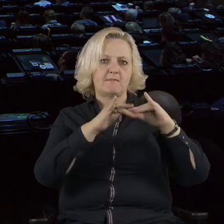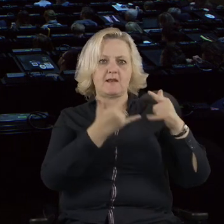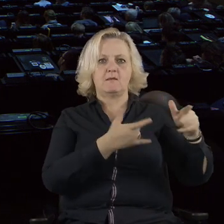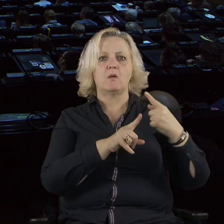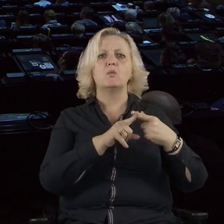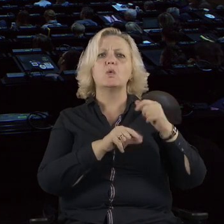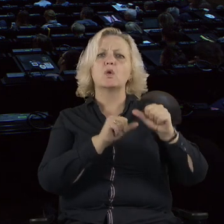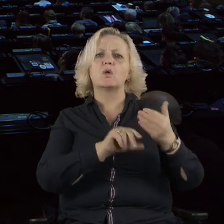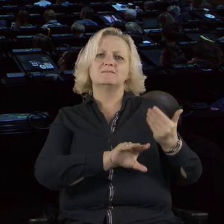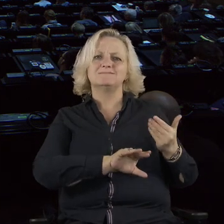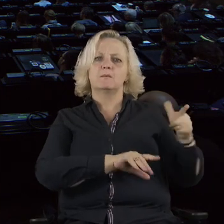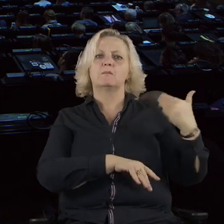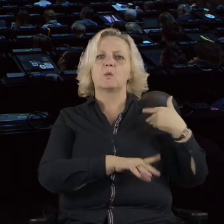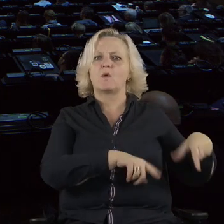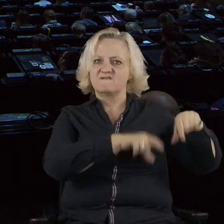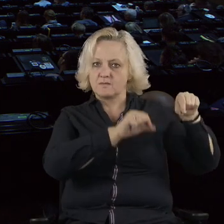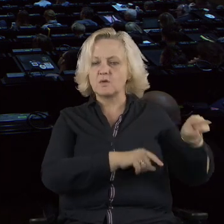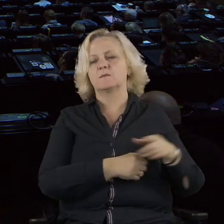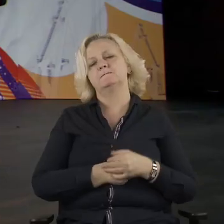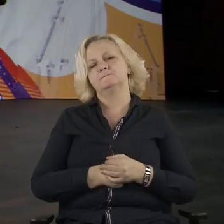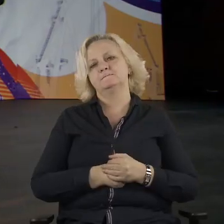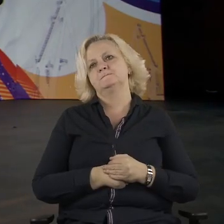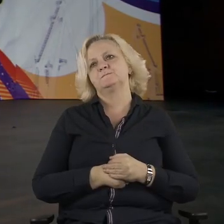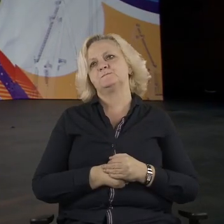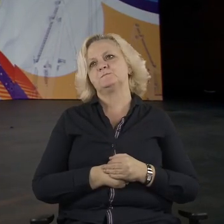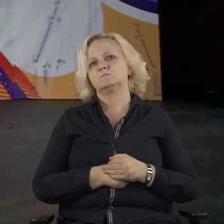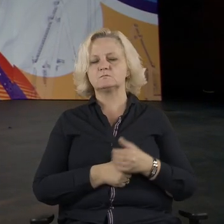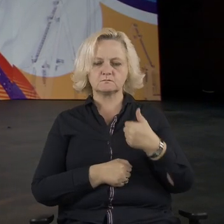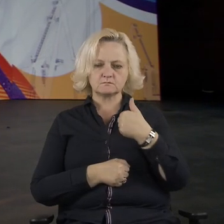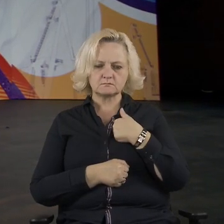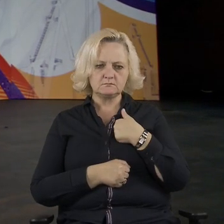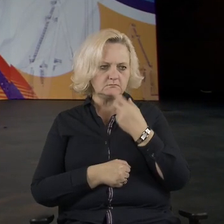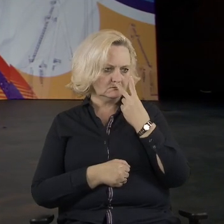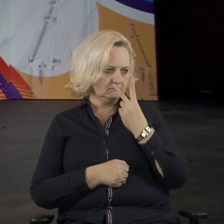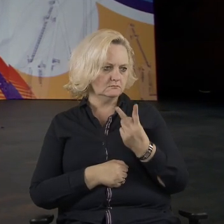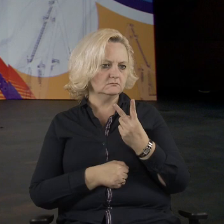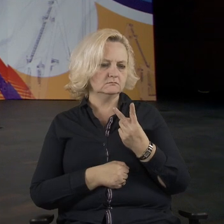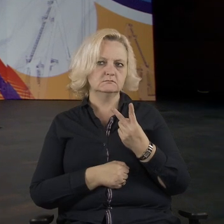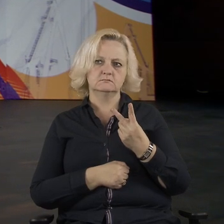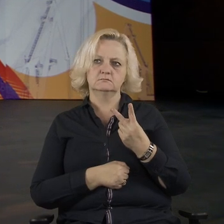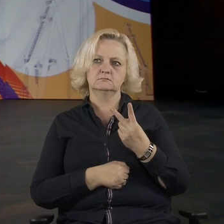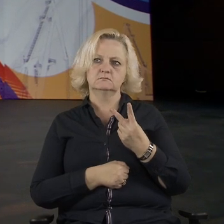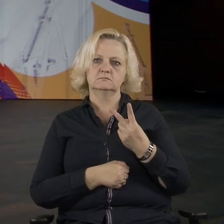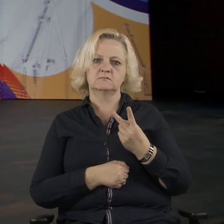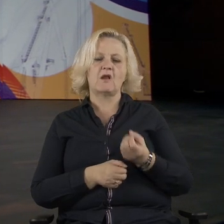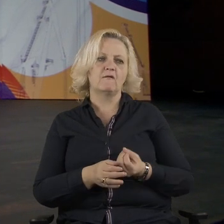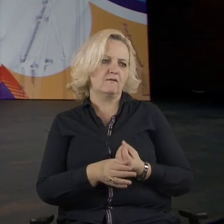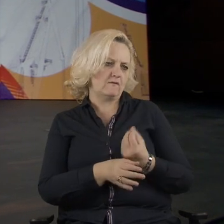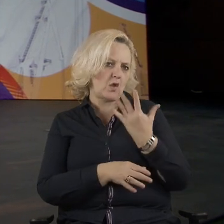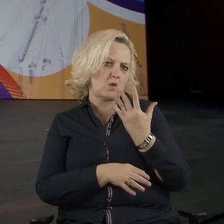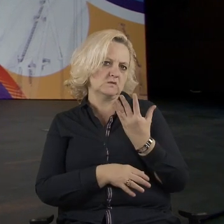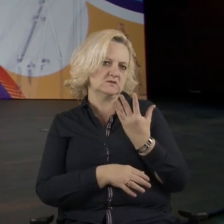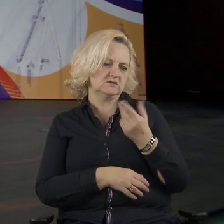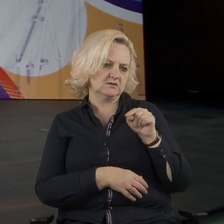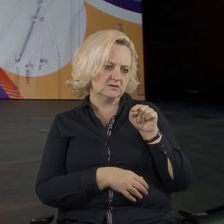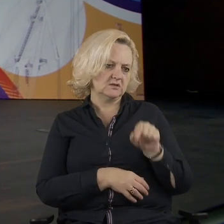let's look at the spring semester, the spring term 2017 and count who parliamentarians have